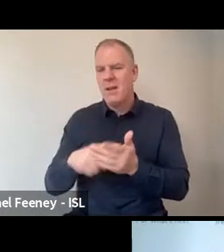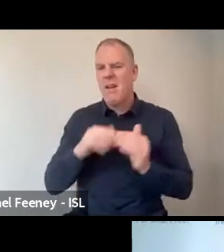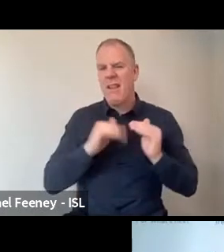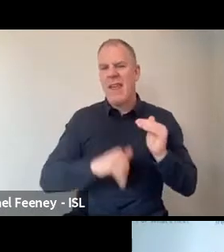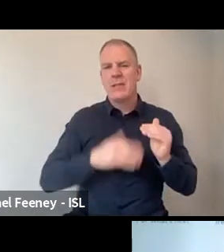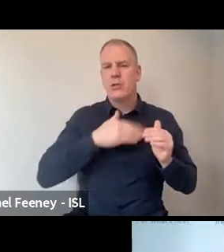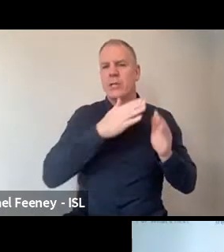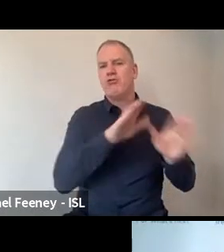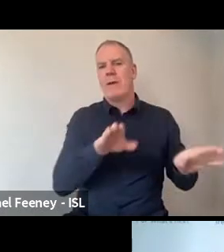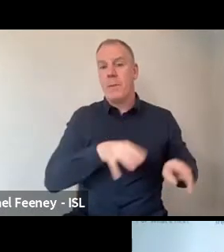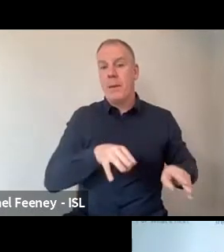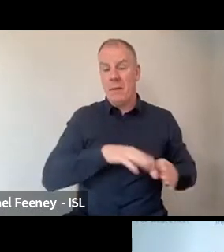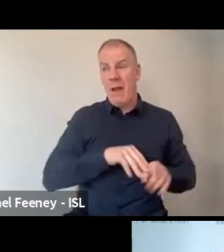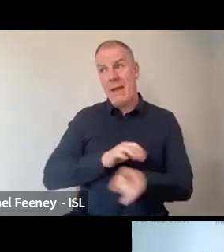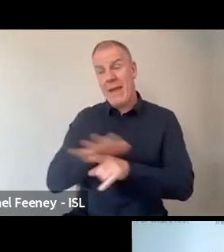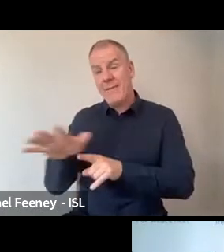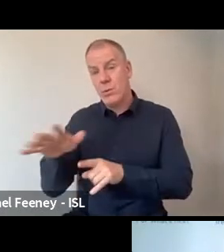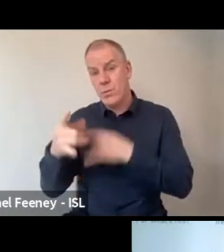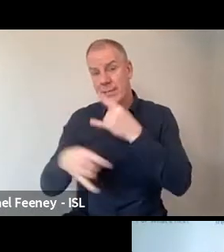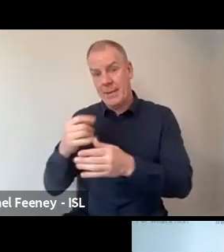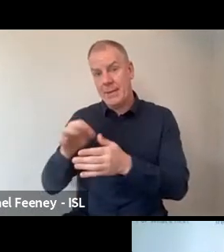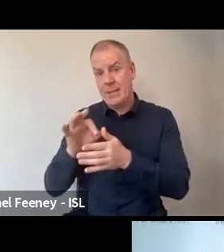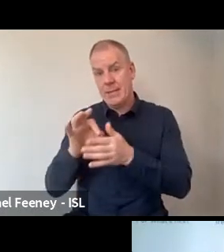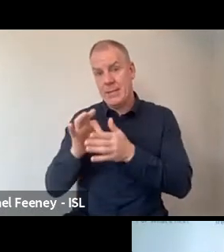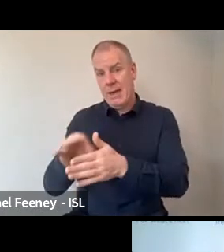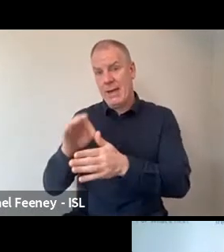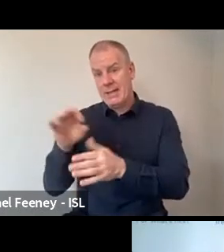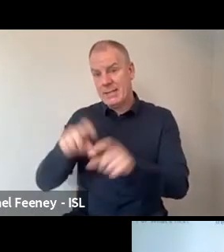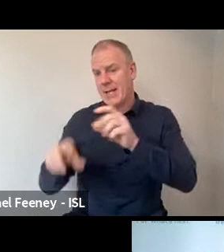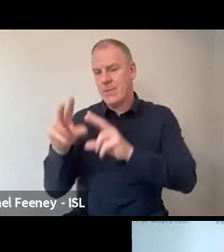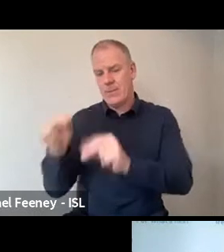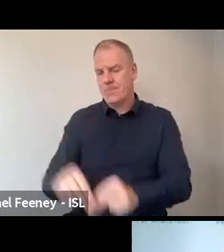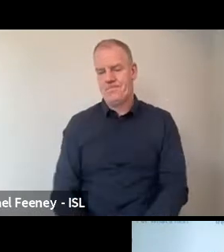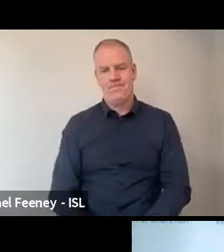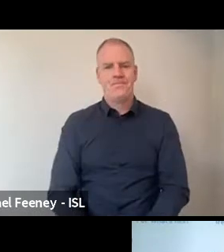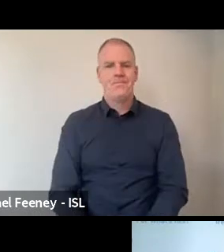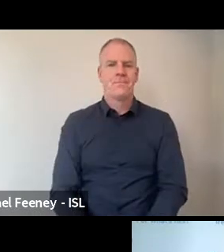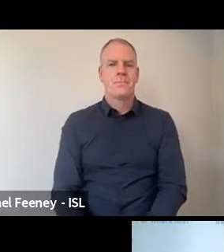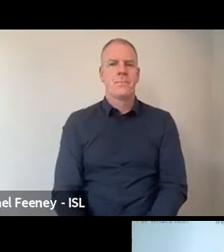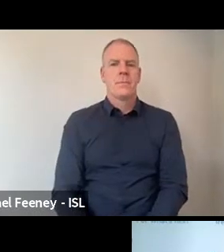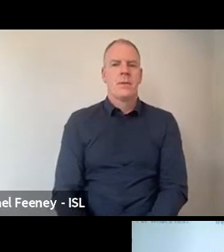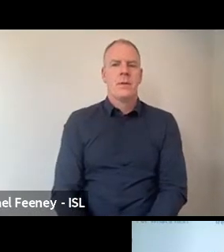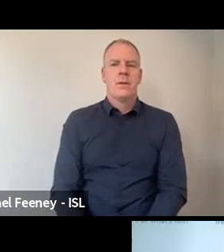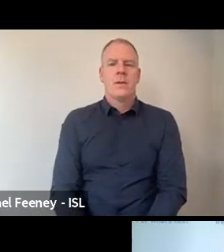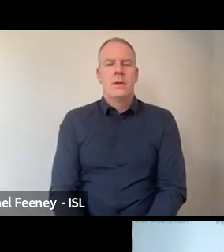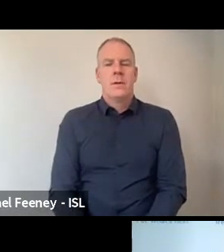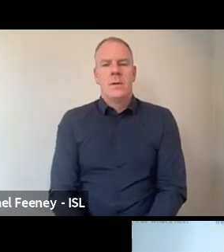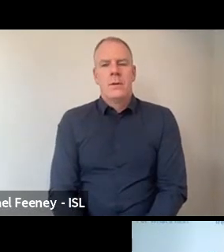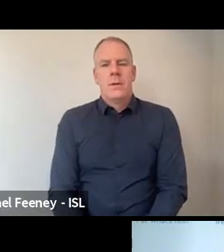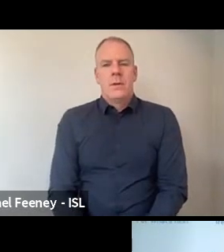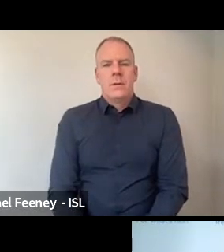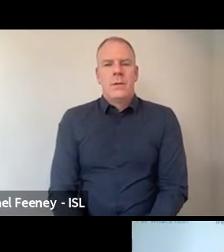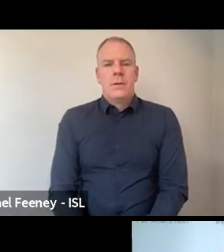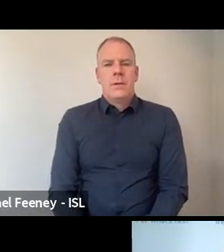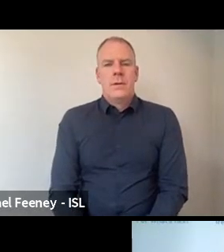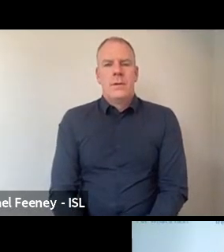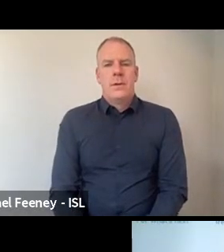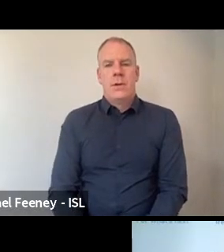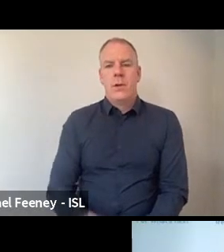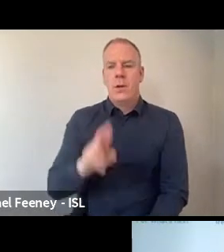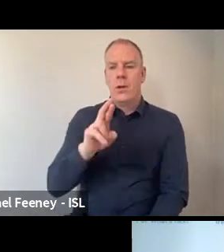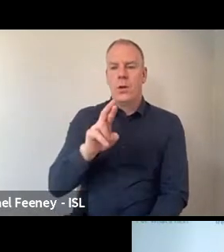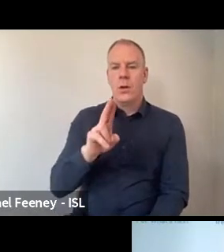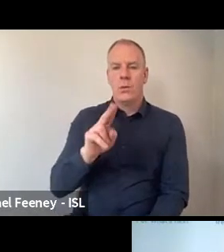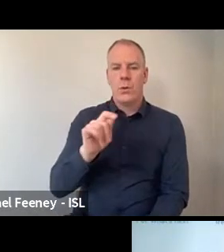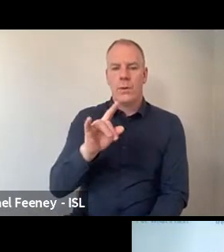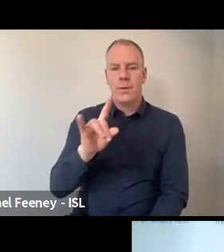general public guiding the direction of research. OK, OK, great. Thanks. Ruth, I might bring you